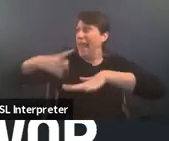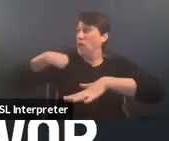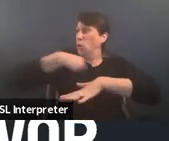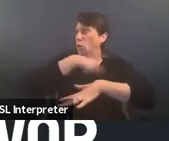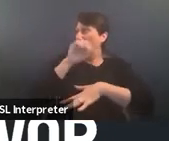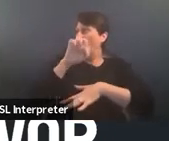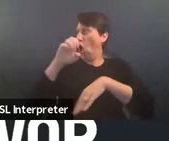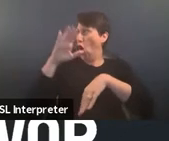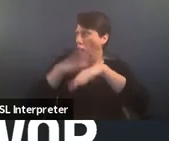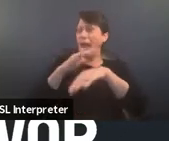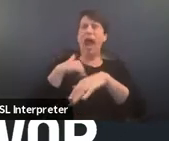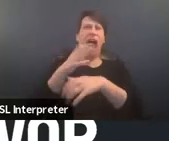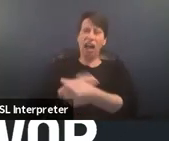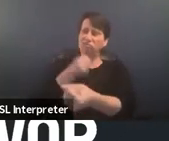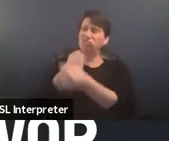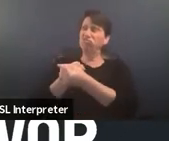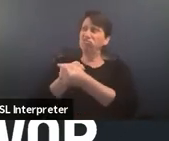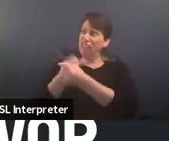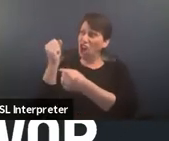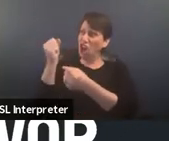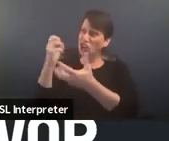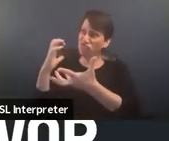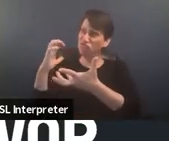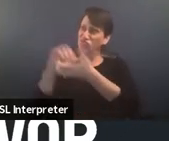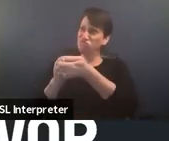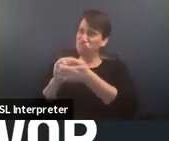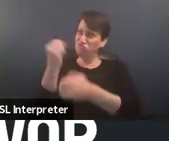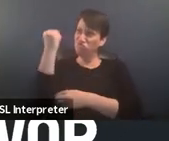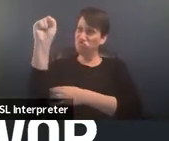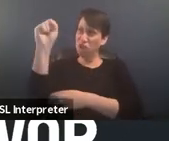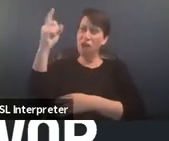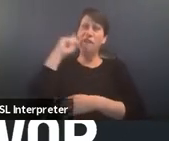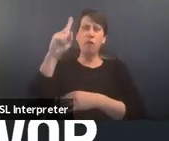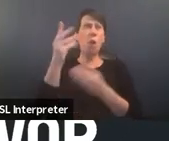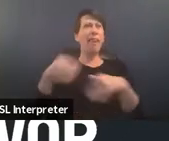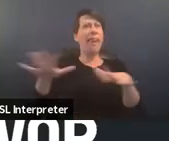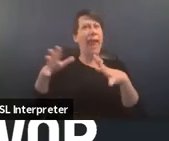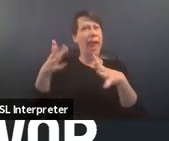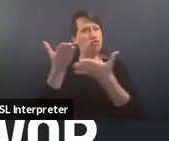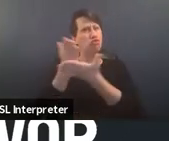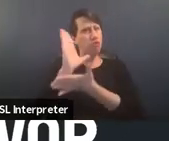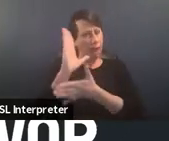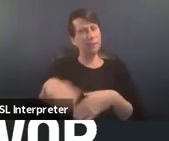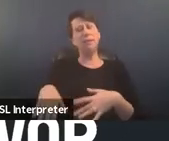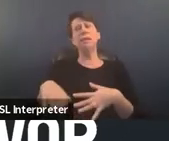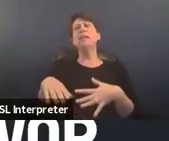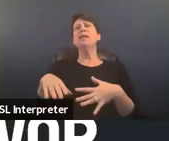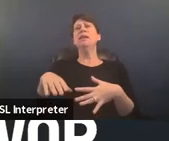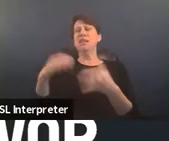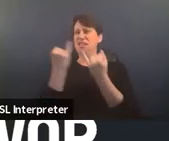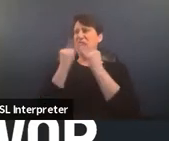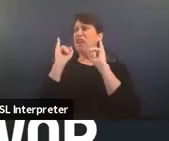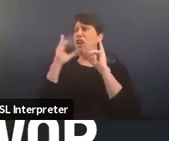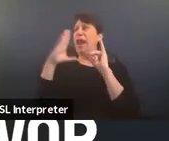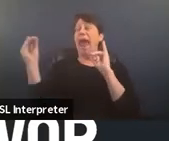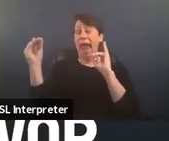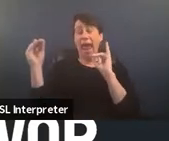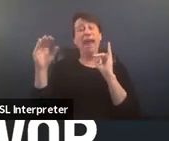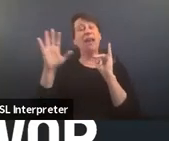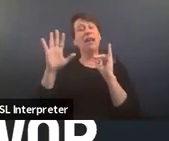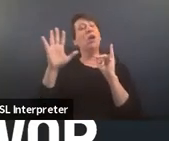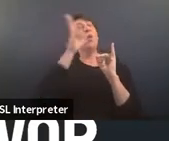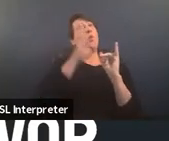in solidarity with their demands for land rights and sovereignty and an end to the violence that native women face in this country